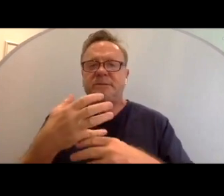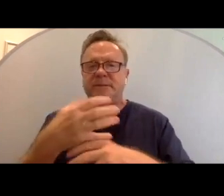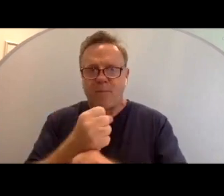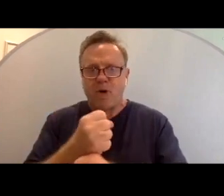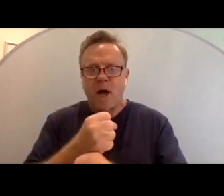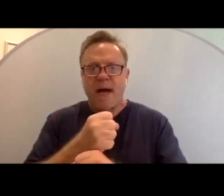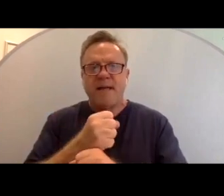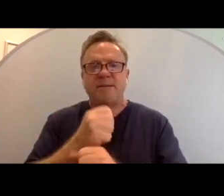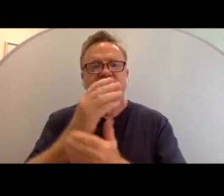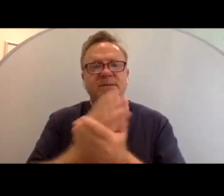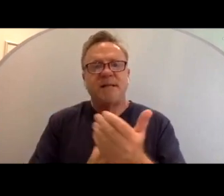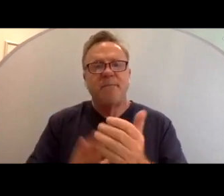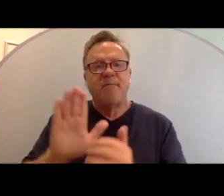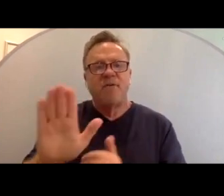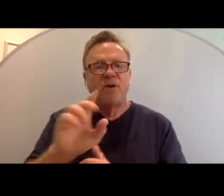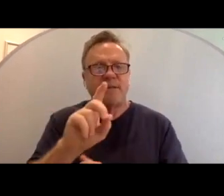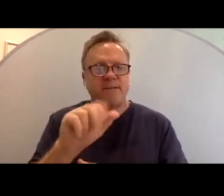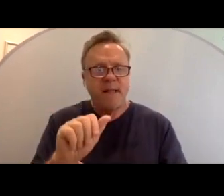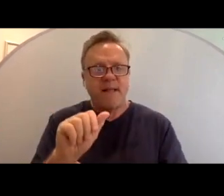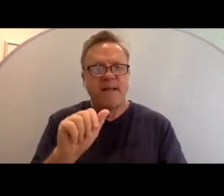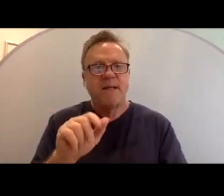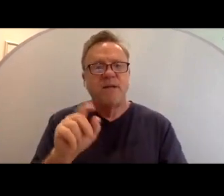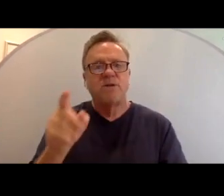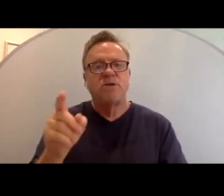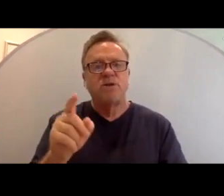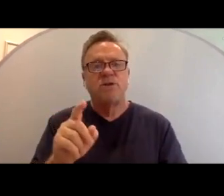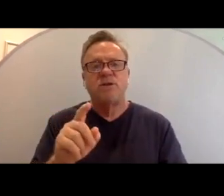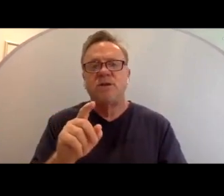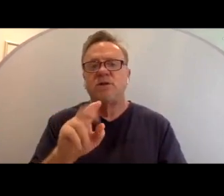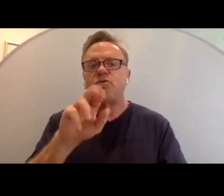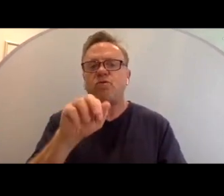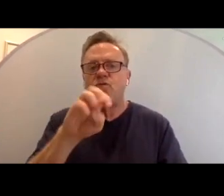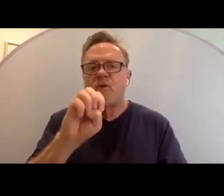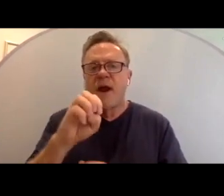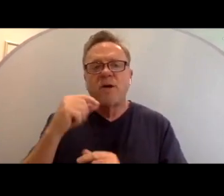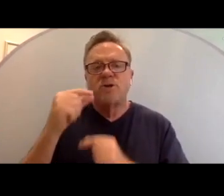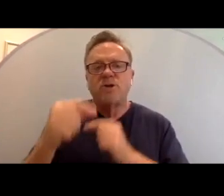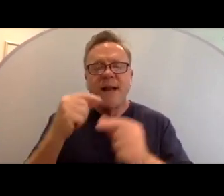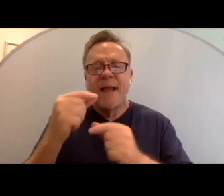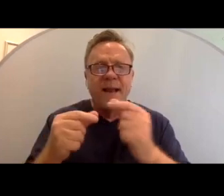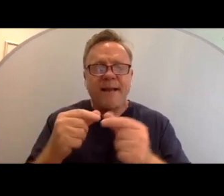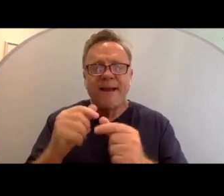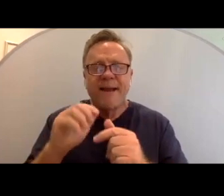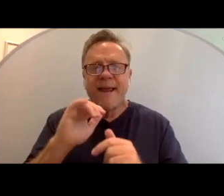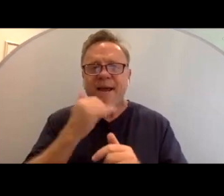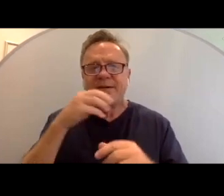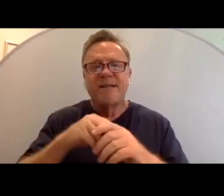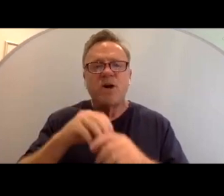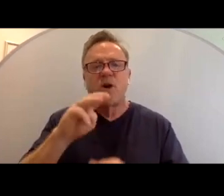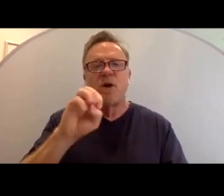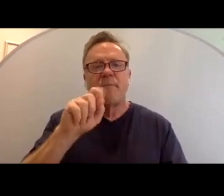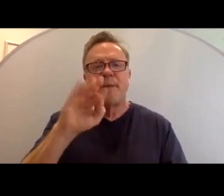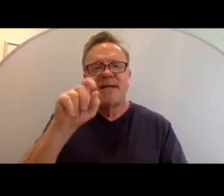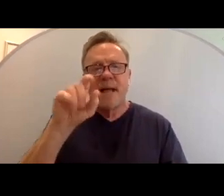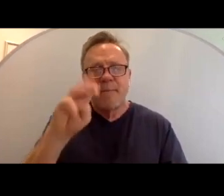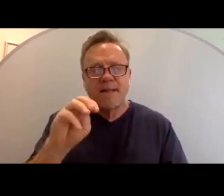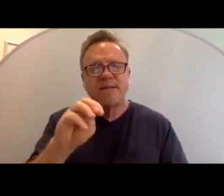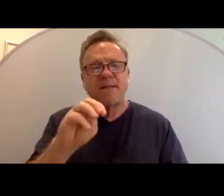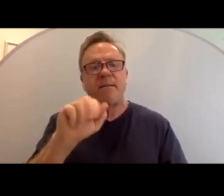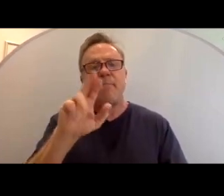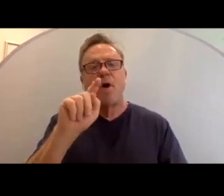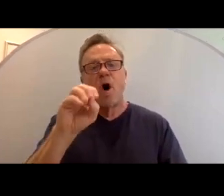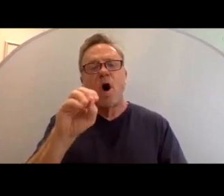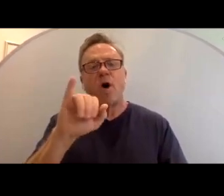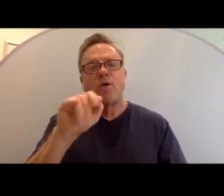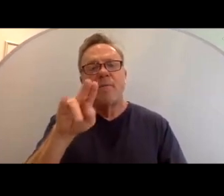some of her disability, she has very rare genetic errors in her metabolism, autoimmune disorder, developmental